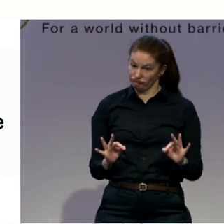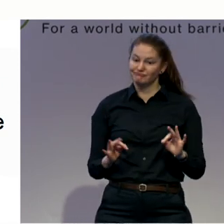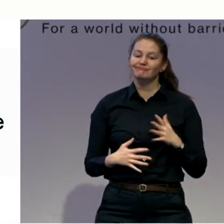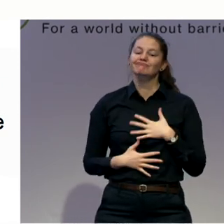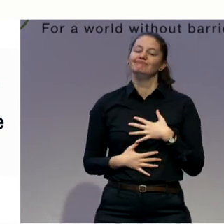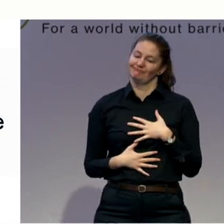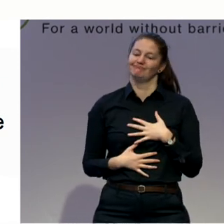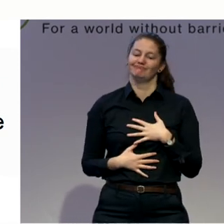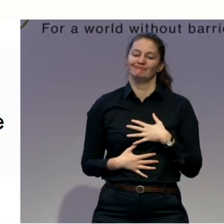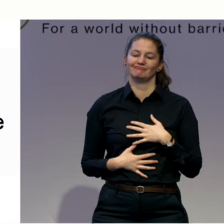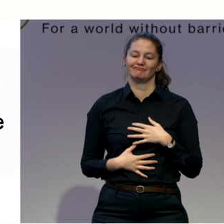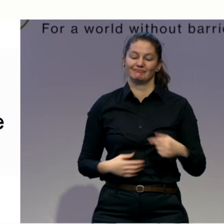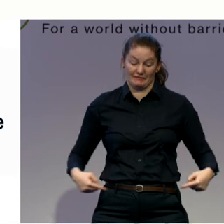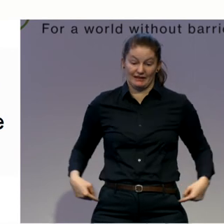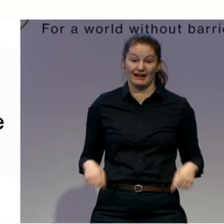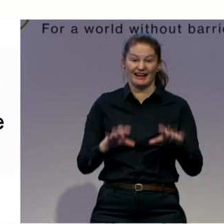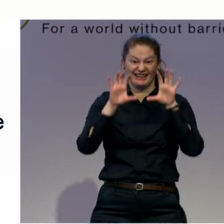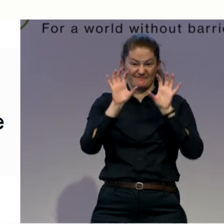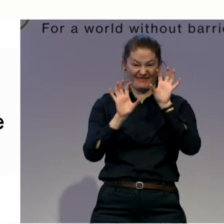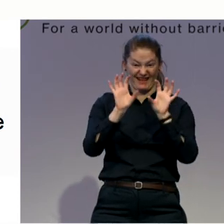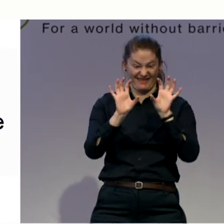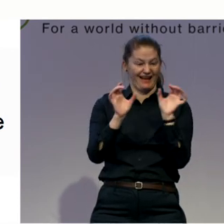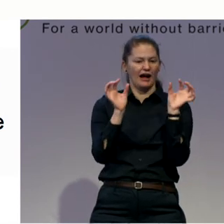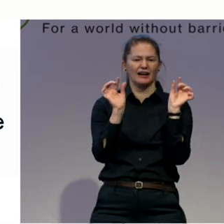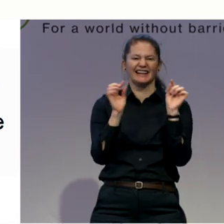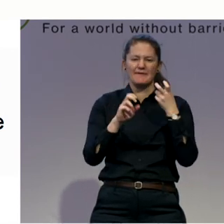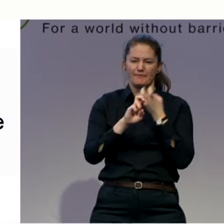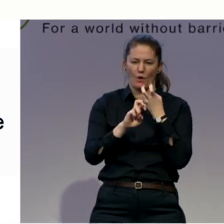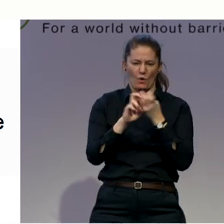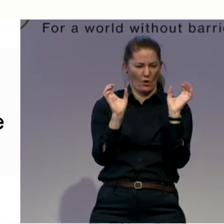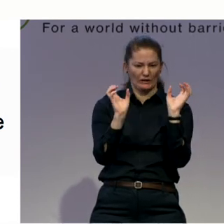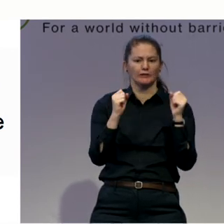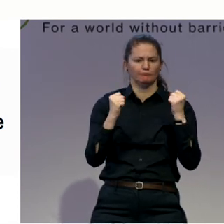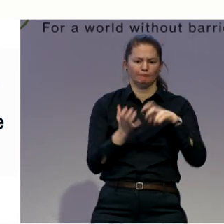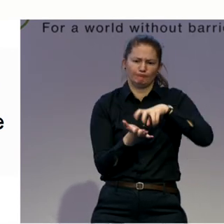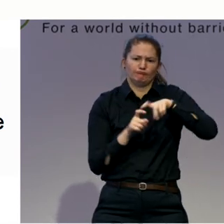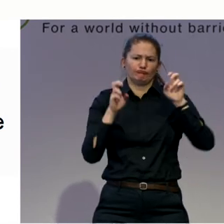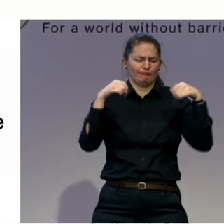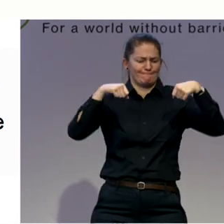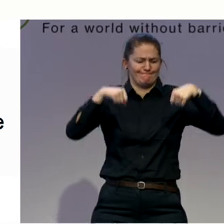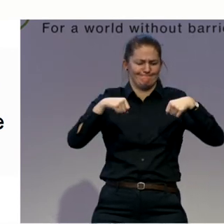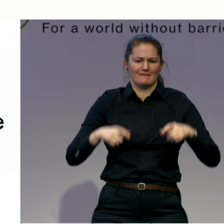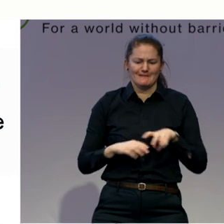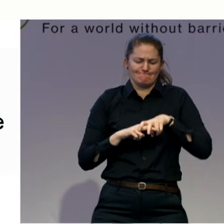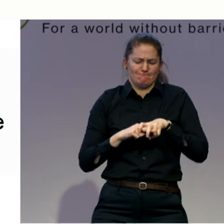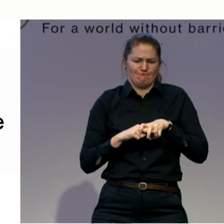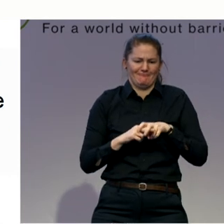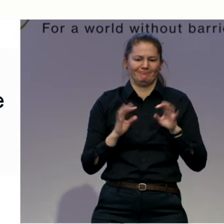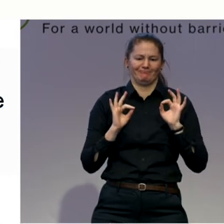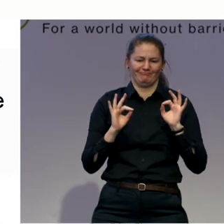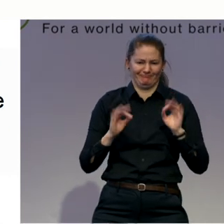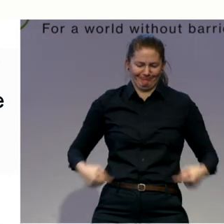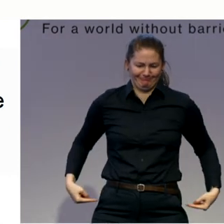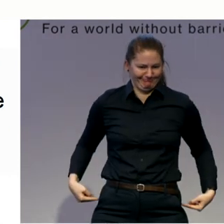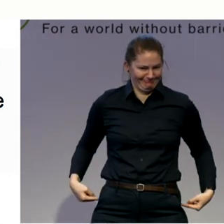that your seat bones are the hills of the mountain. And don't slide those tops of the mountains.